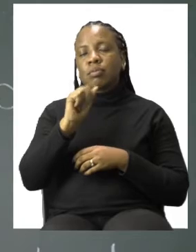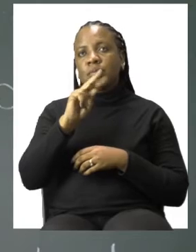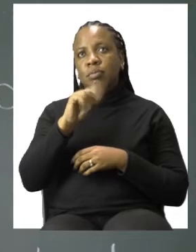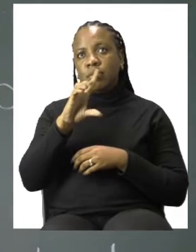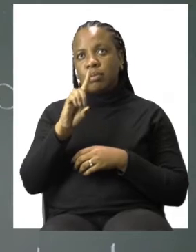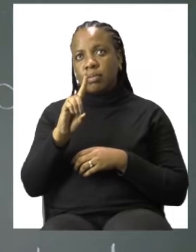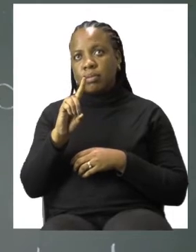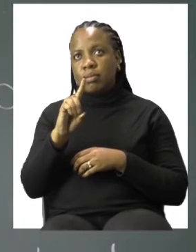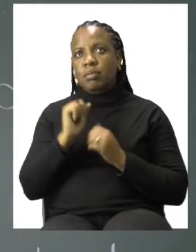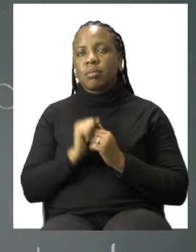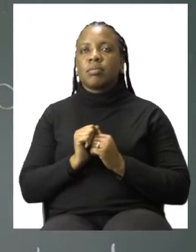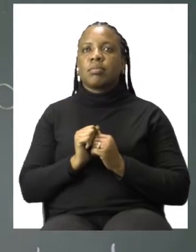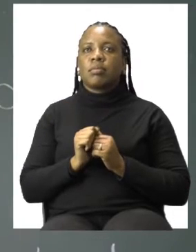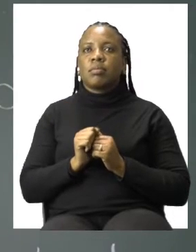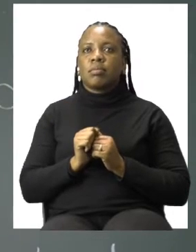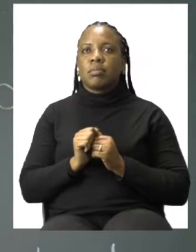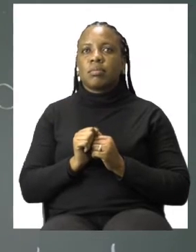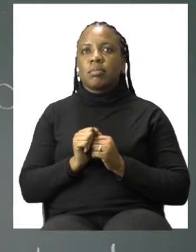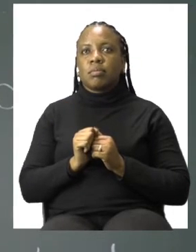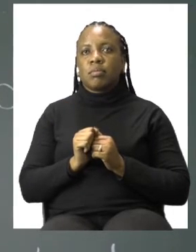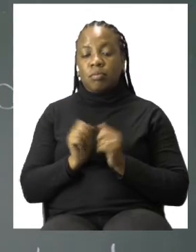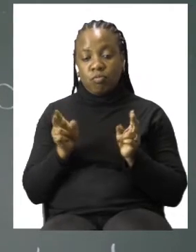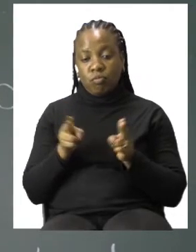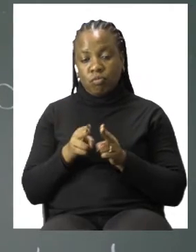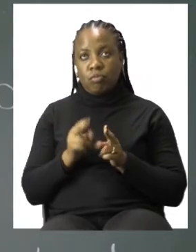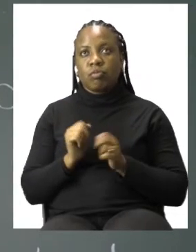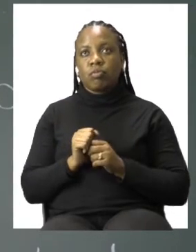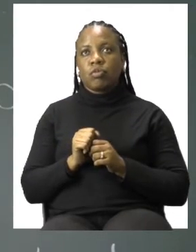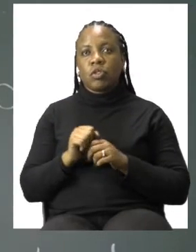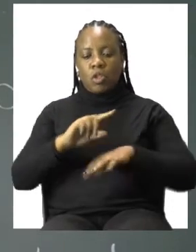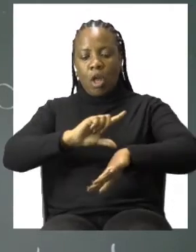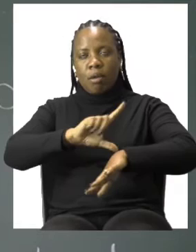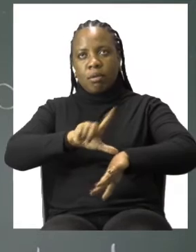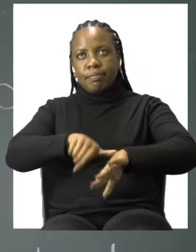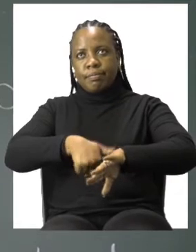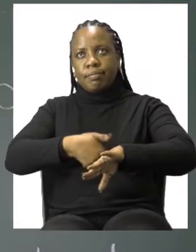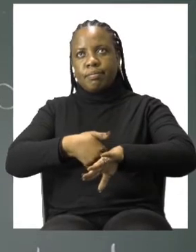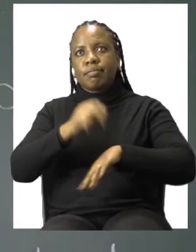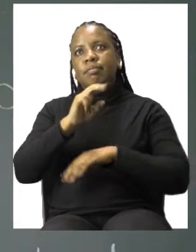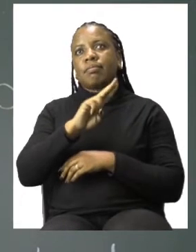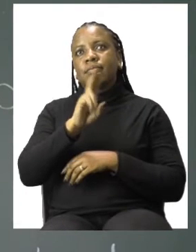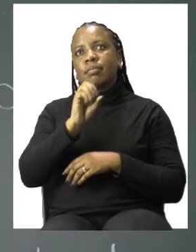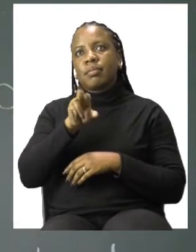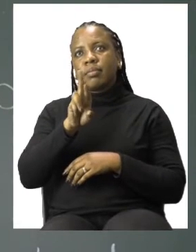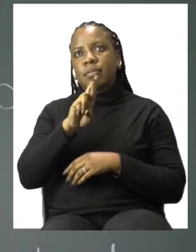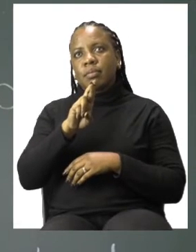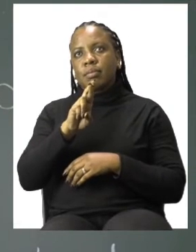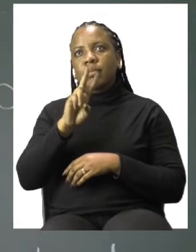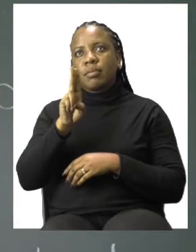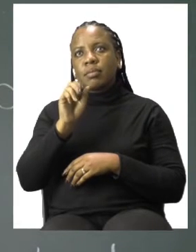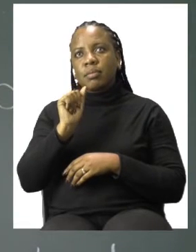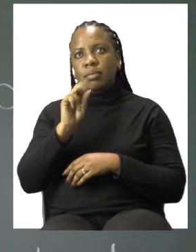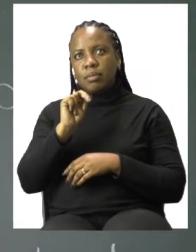hour hand. This one just touches the number, not like the